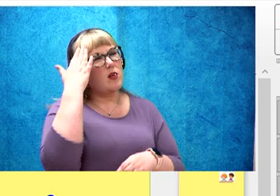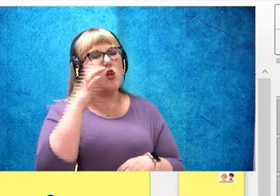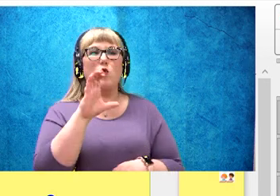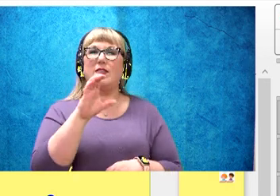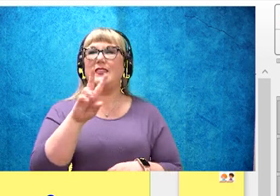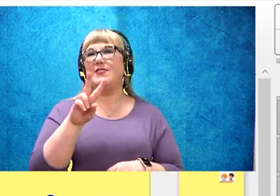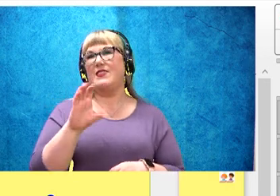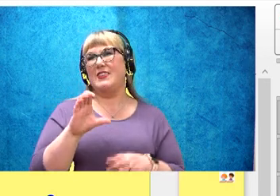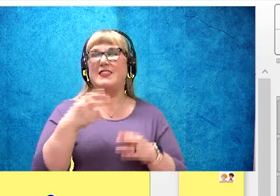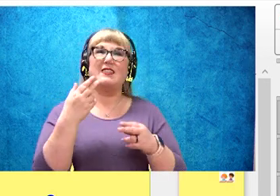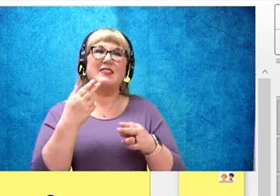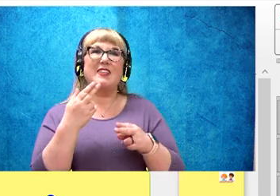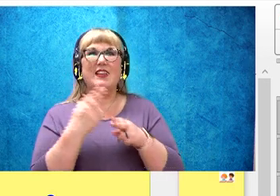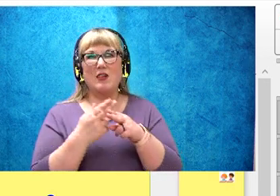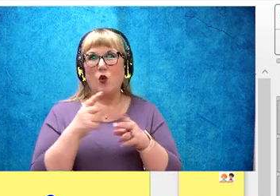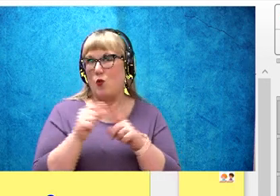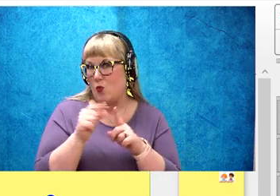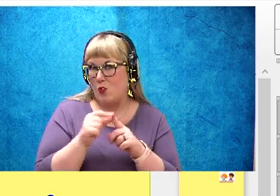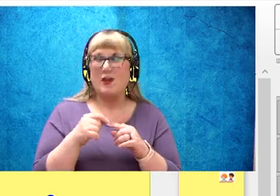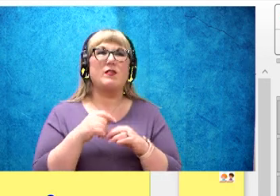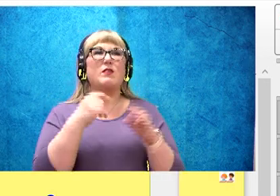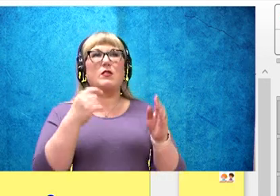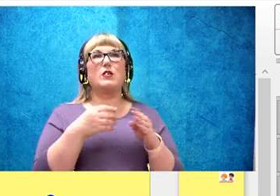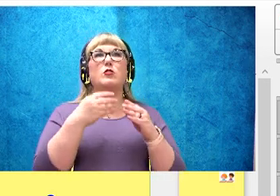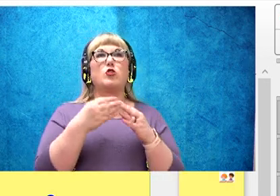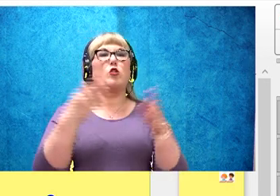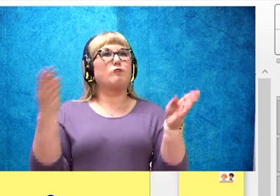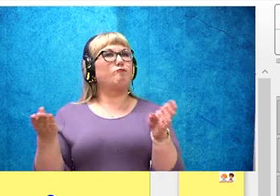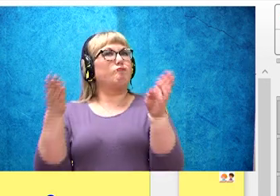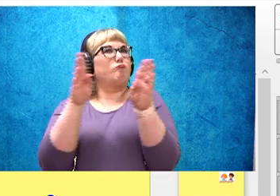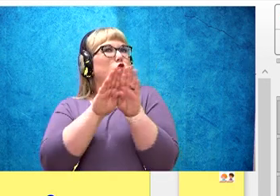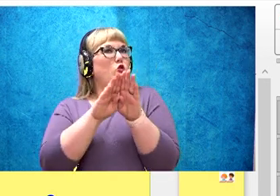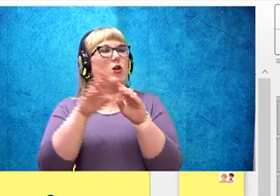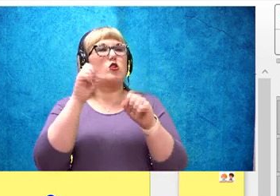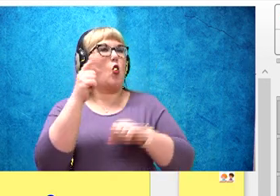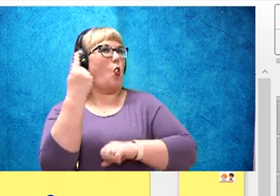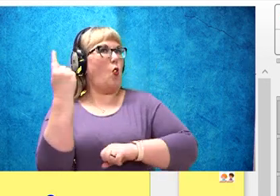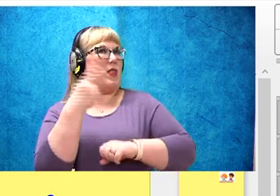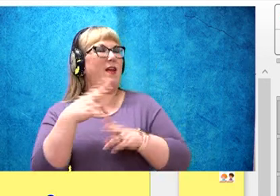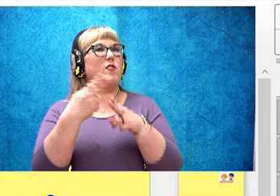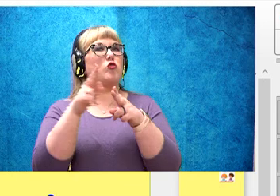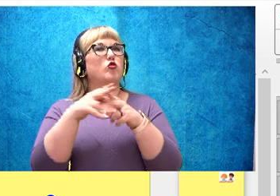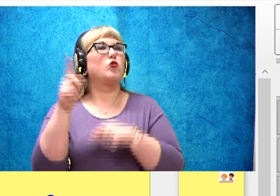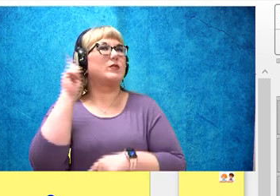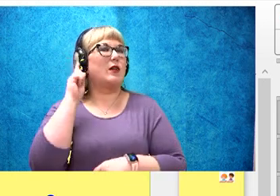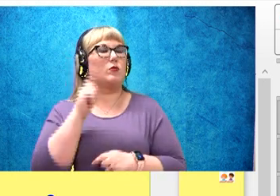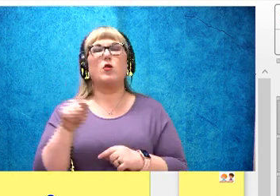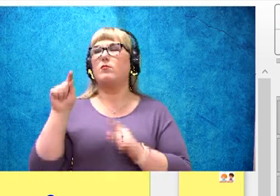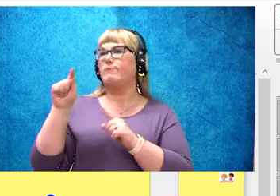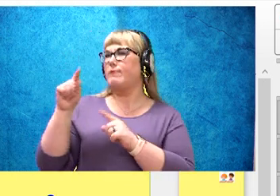consonant closes the door on a vowel so it can only make it short sound. So let's look at this word.